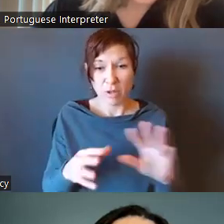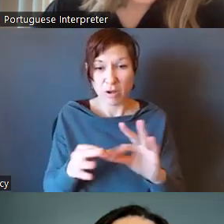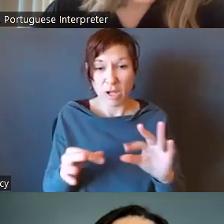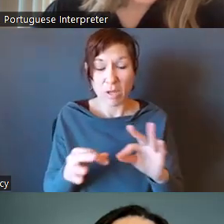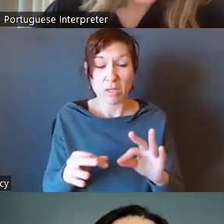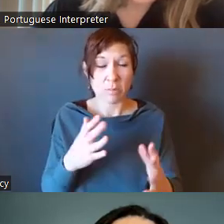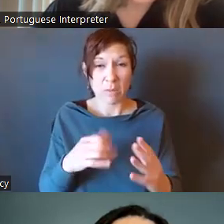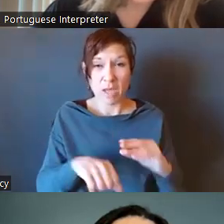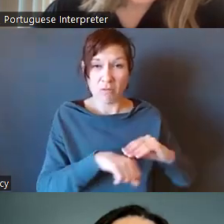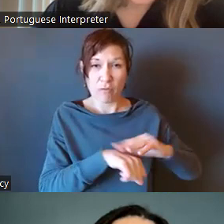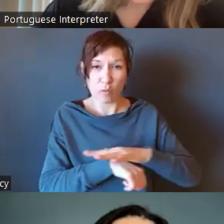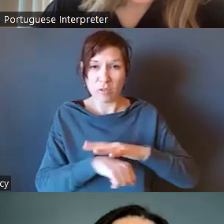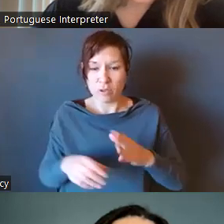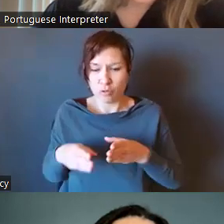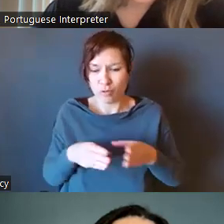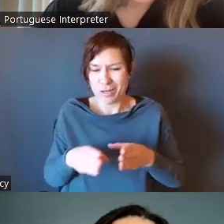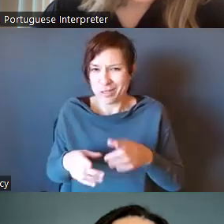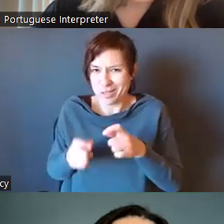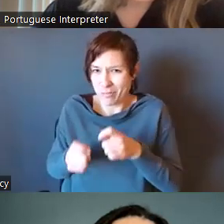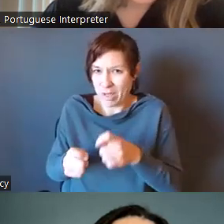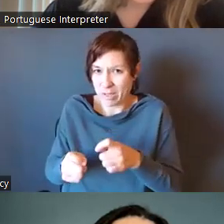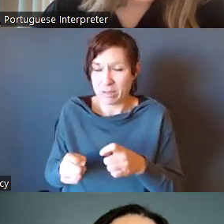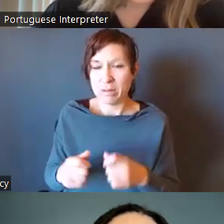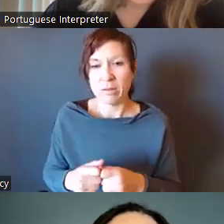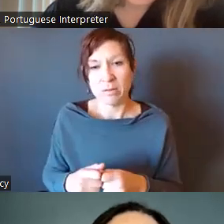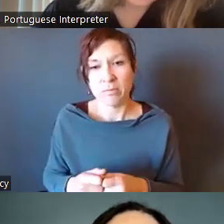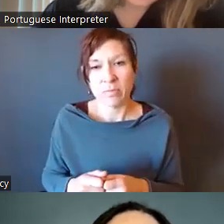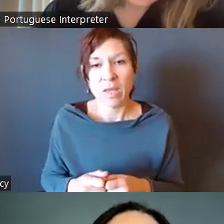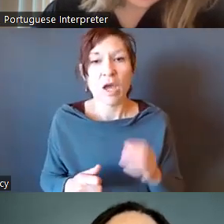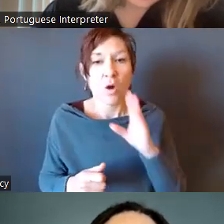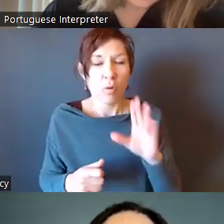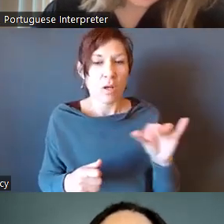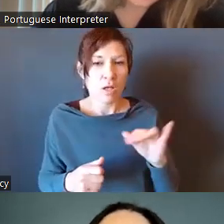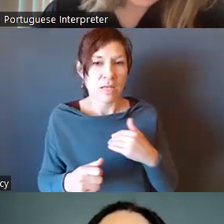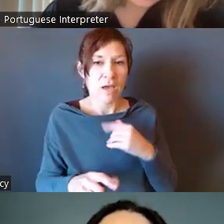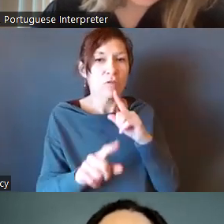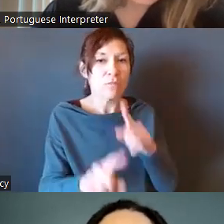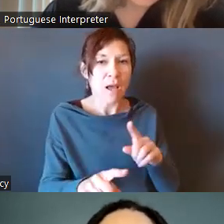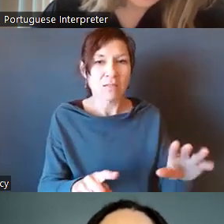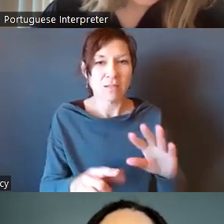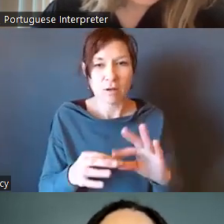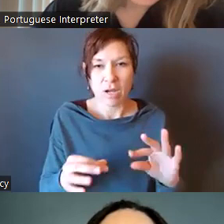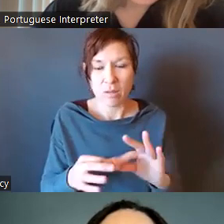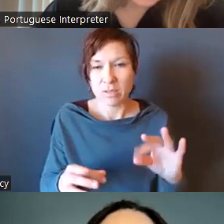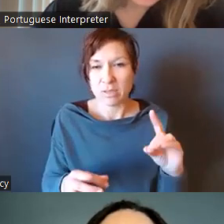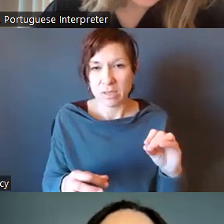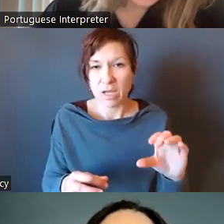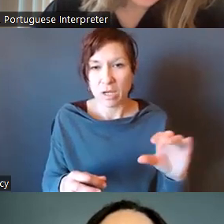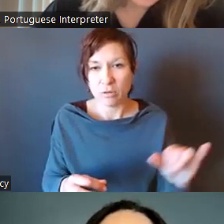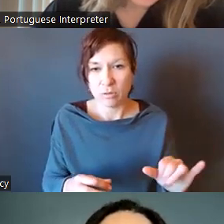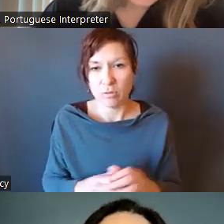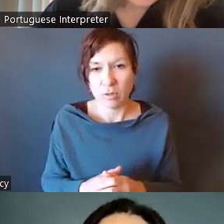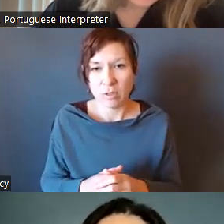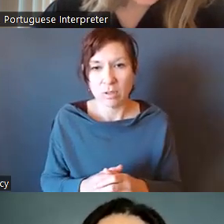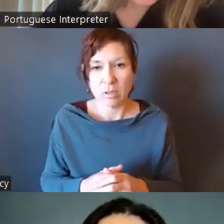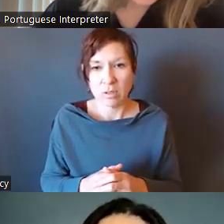we would be also putting out a response to comments document, where we would be making public